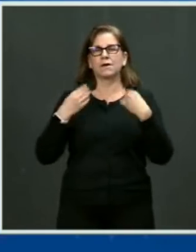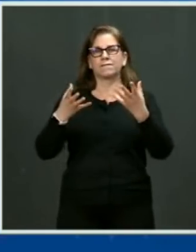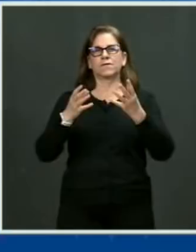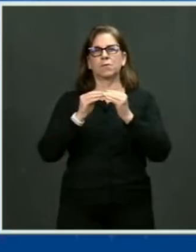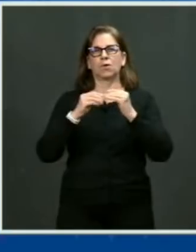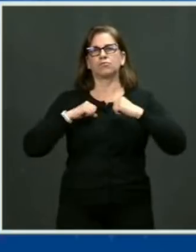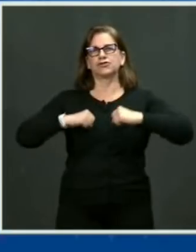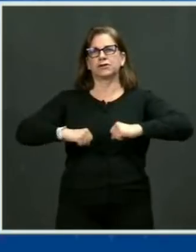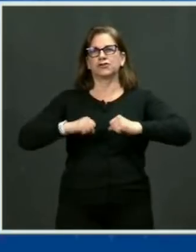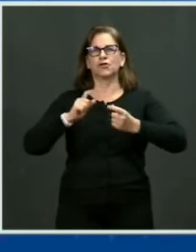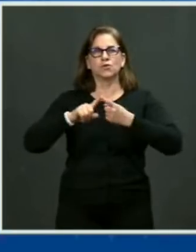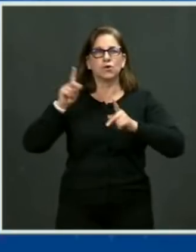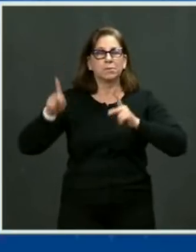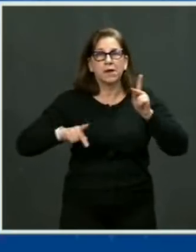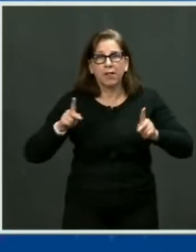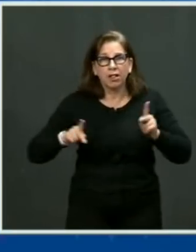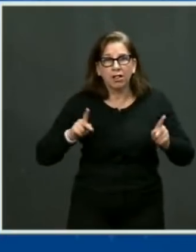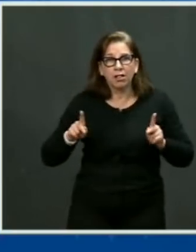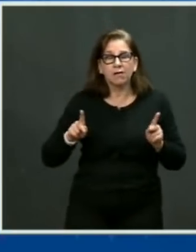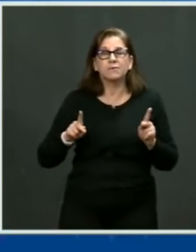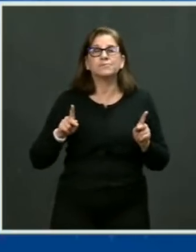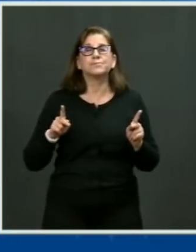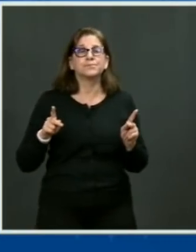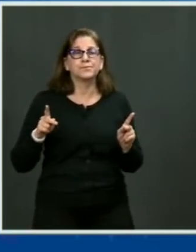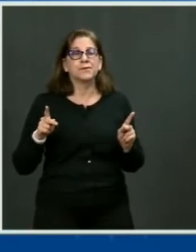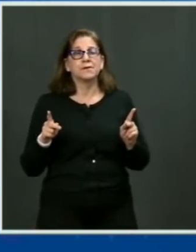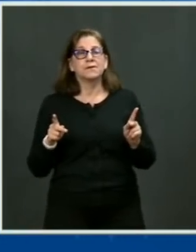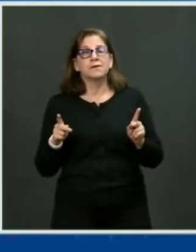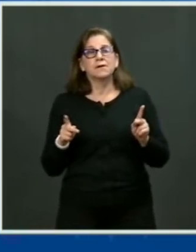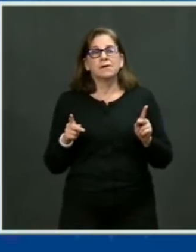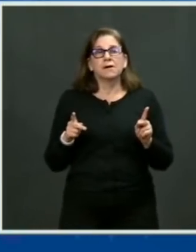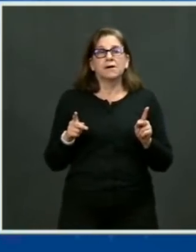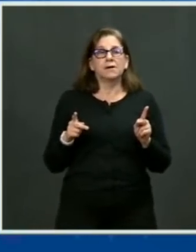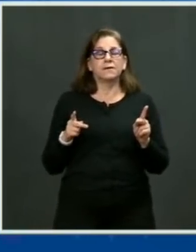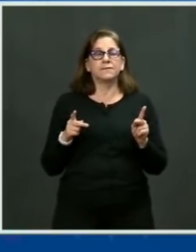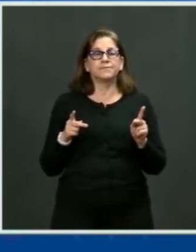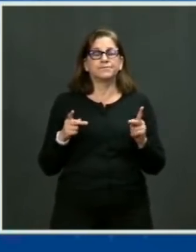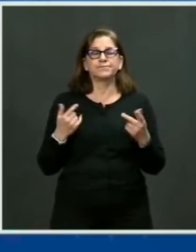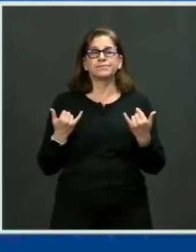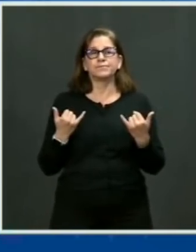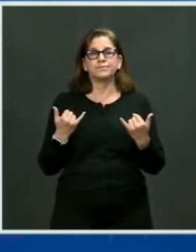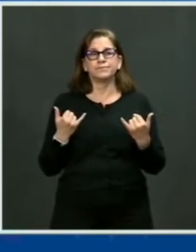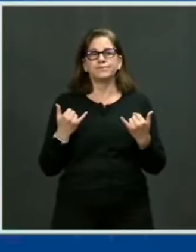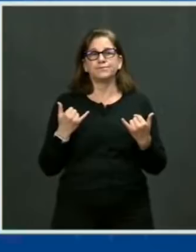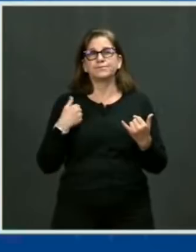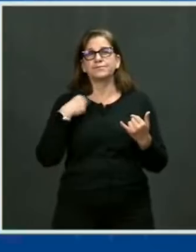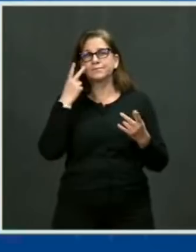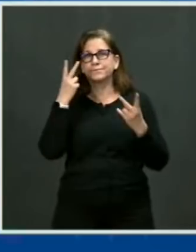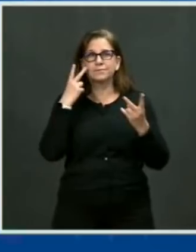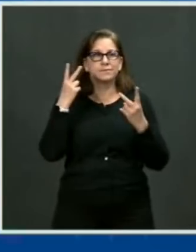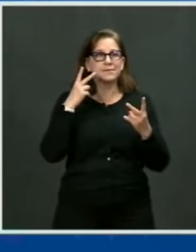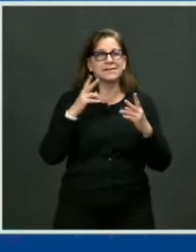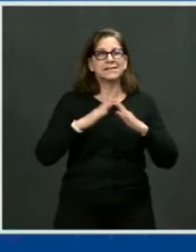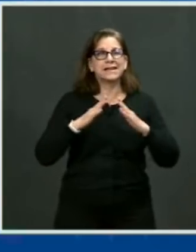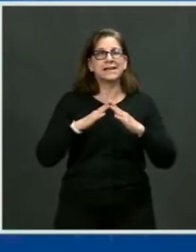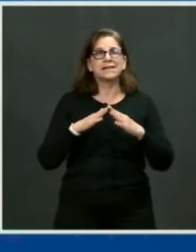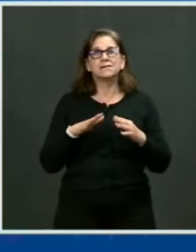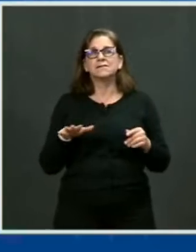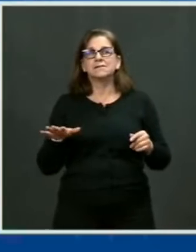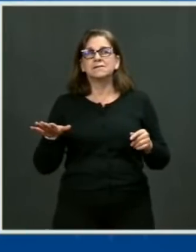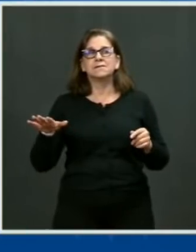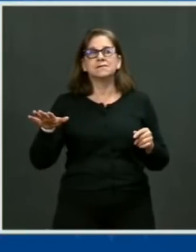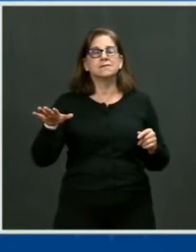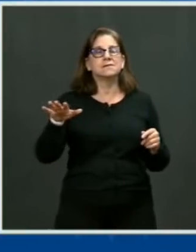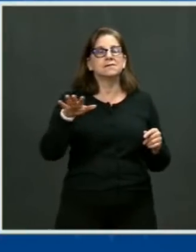Additionally, we recognize that cities across the country are experiencing historic spikes in homicides, as the law enforcement can tell you.